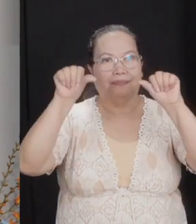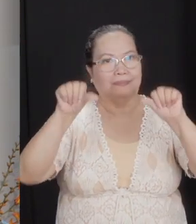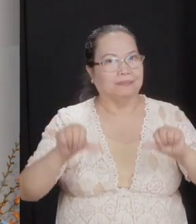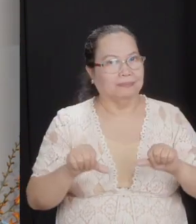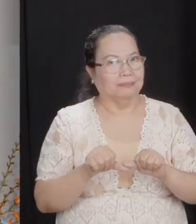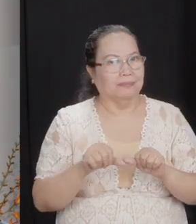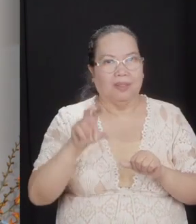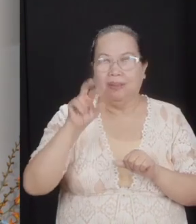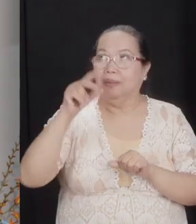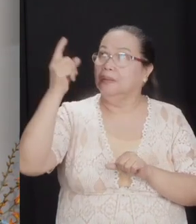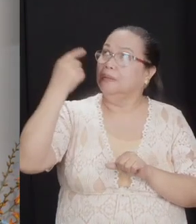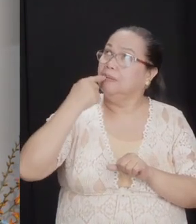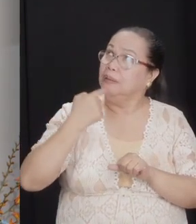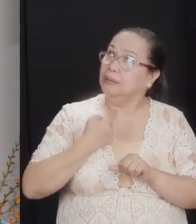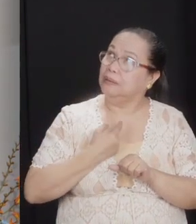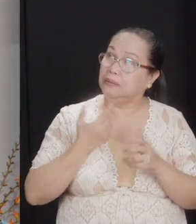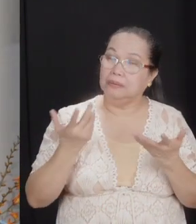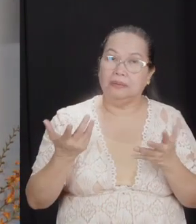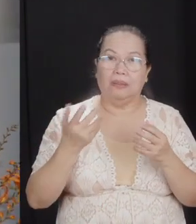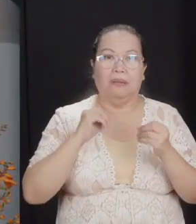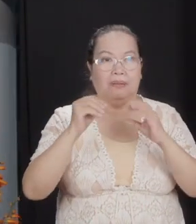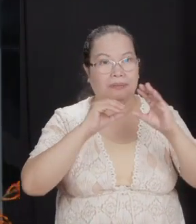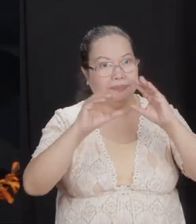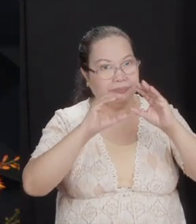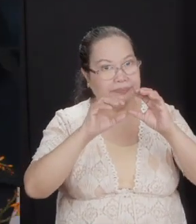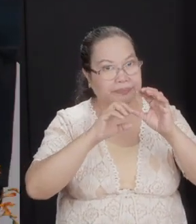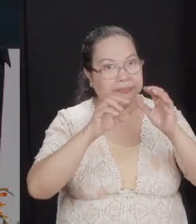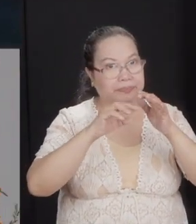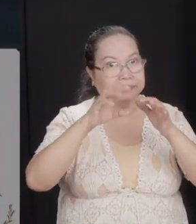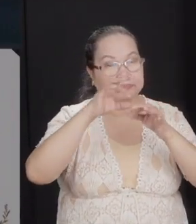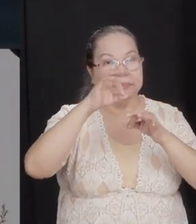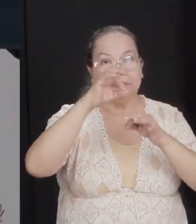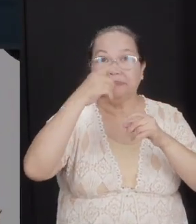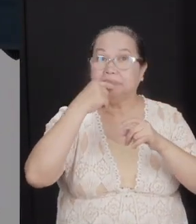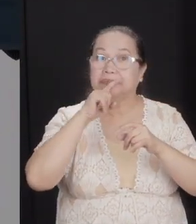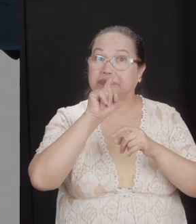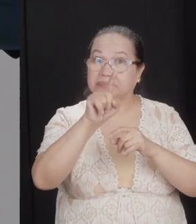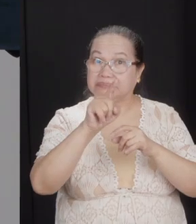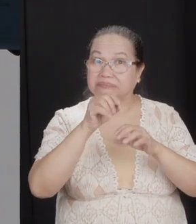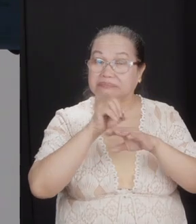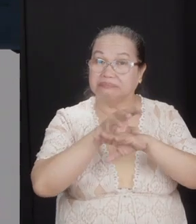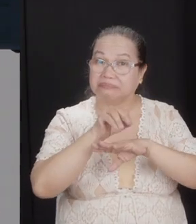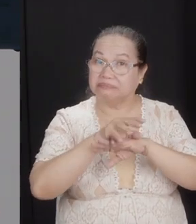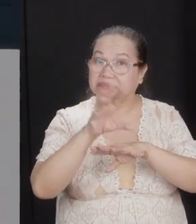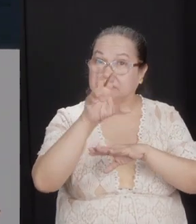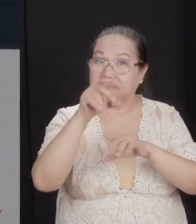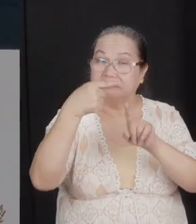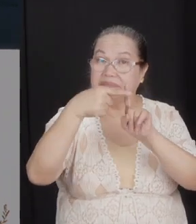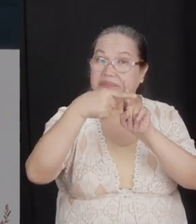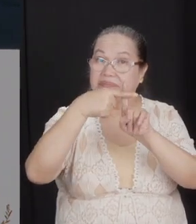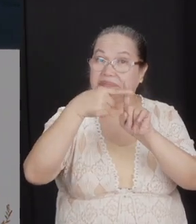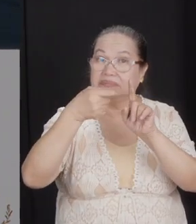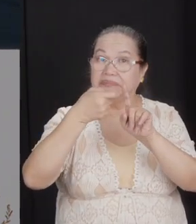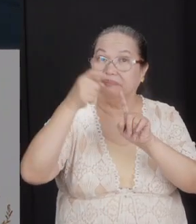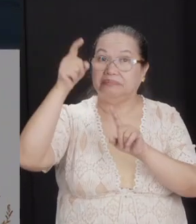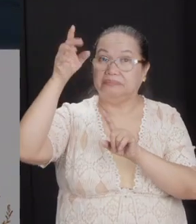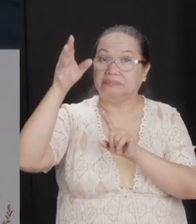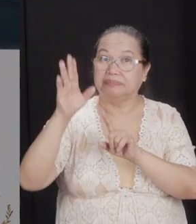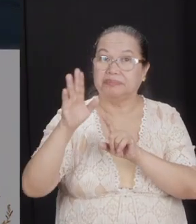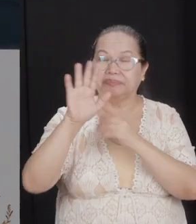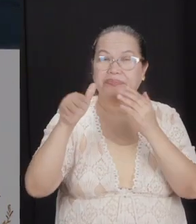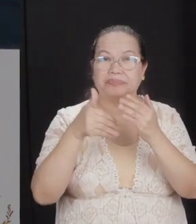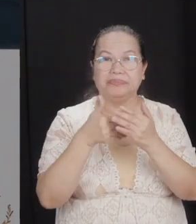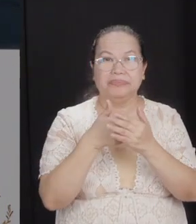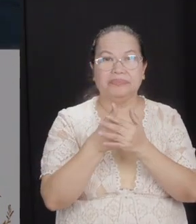instructions from God, no consult with any priest or spiritual authority and no positive comment from God. In fact, the